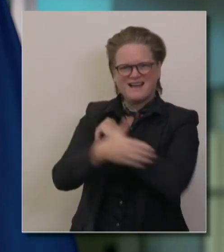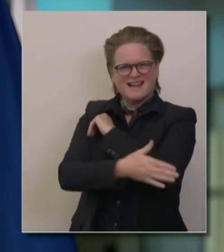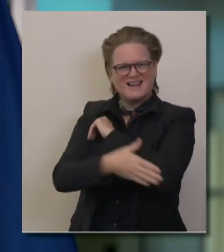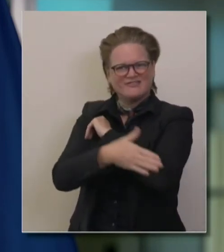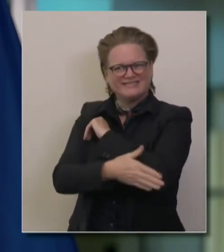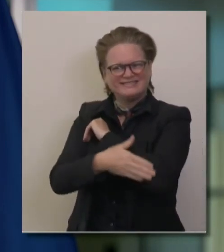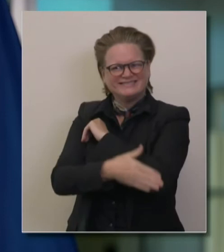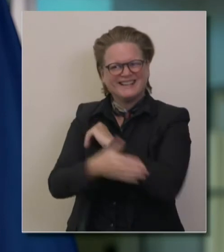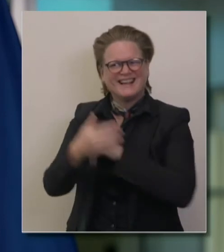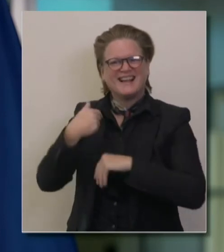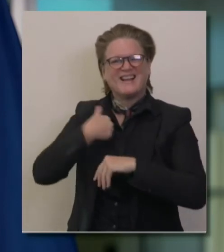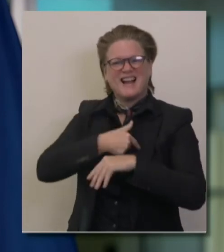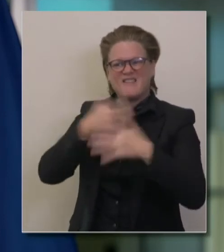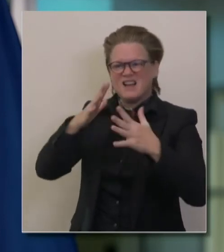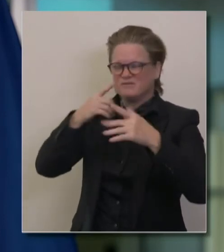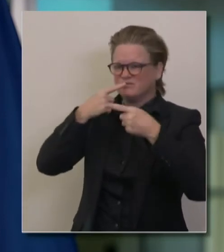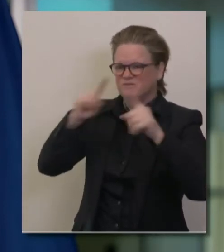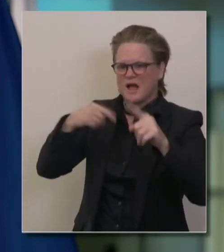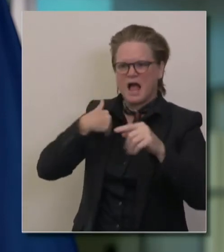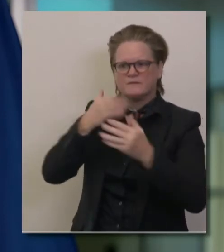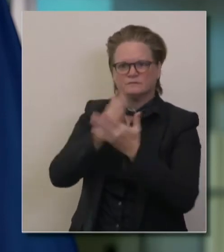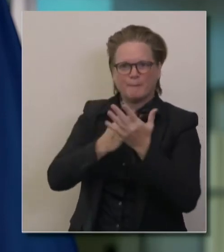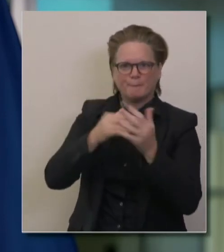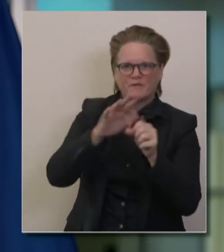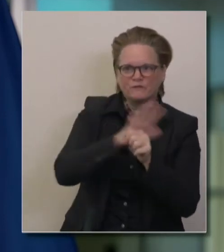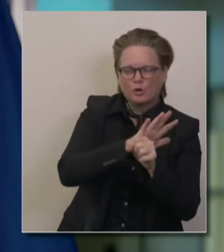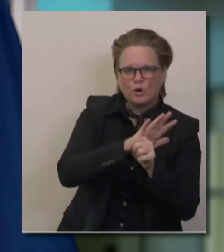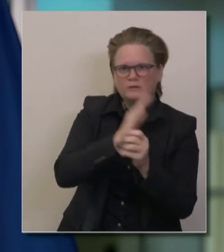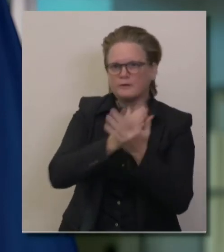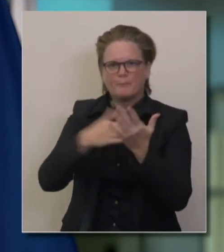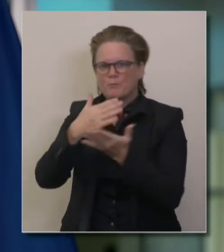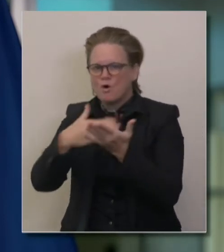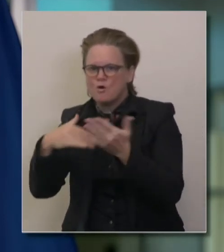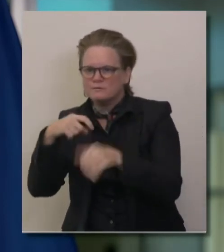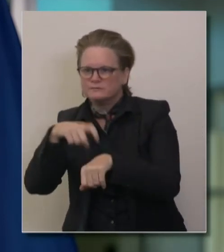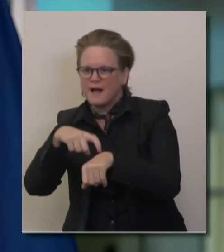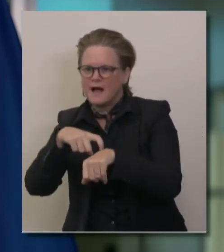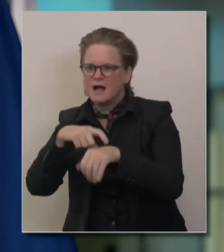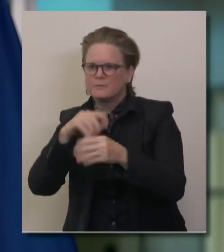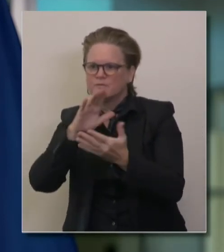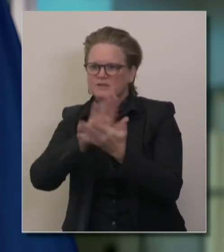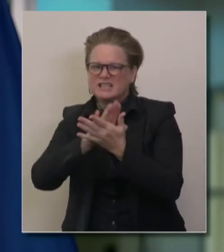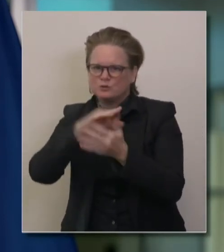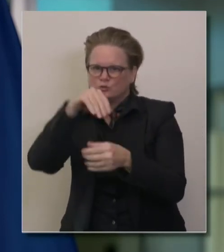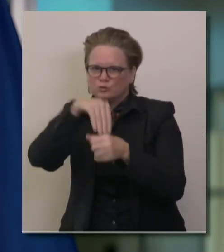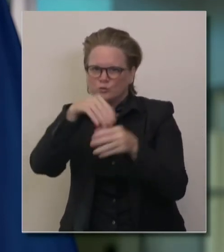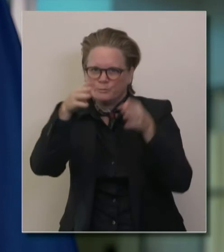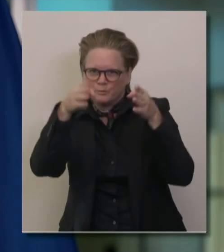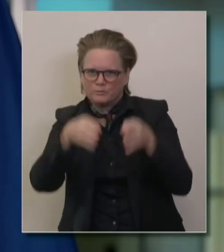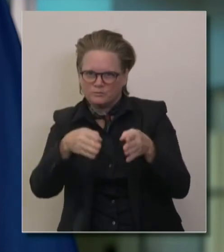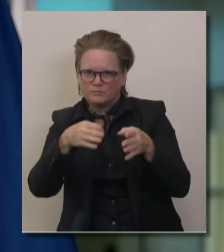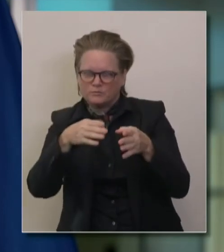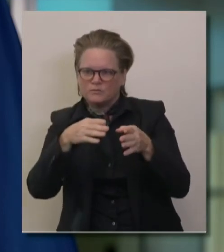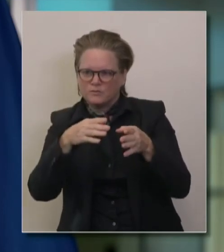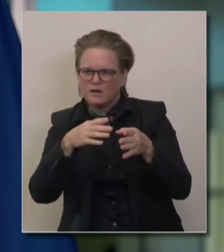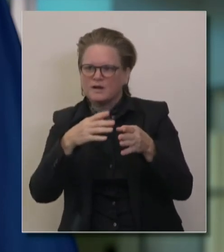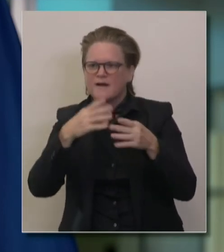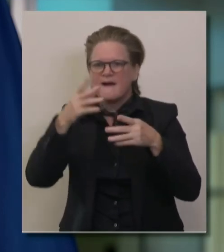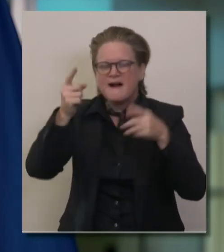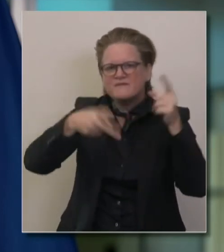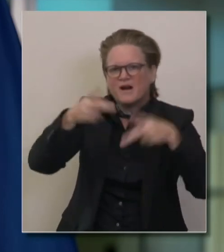full or part-time schools that were operating in person, some hybrid, some just online,